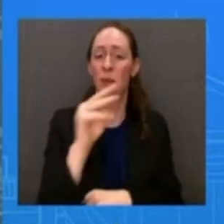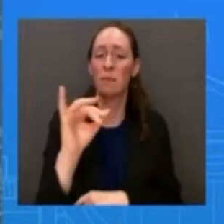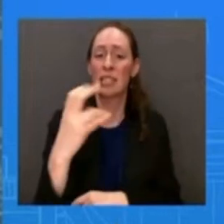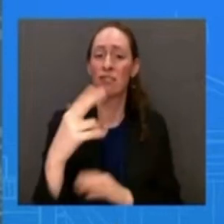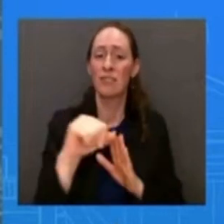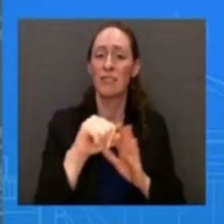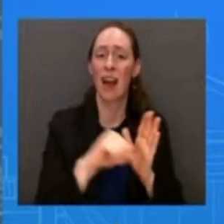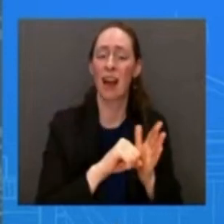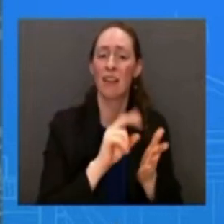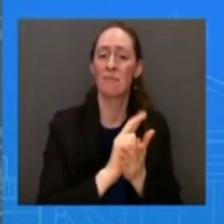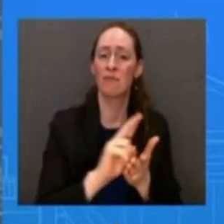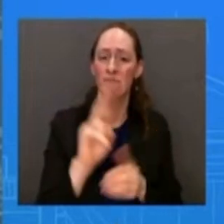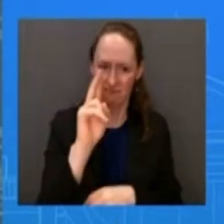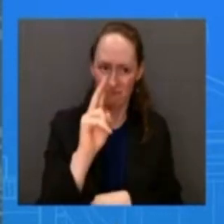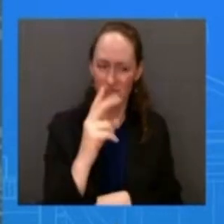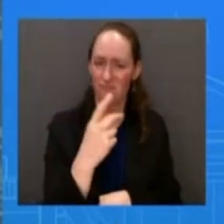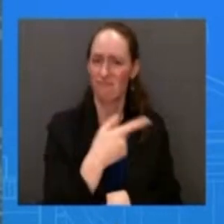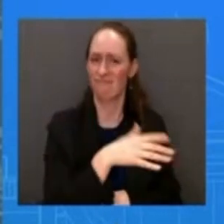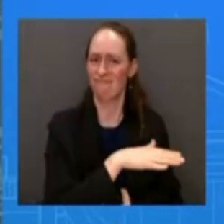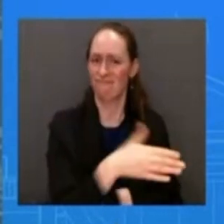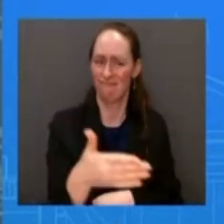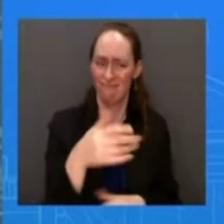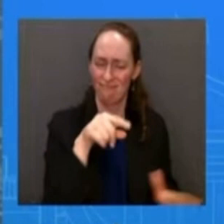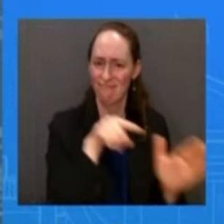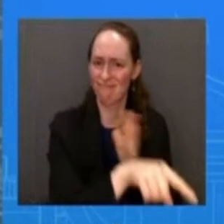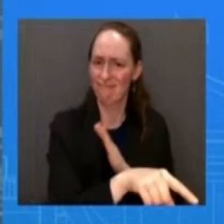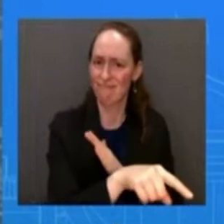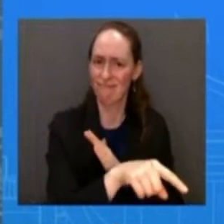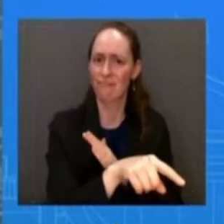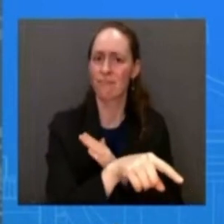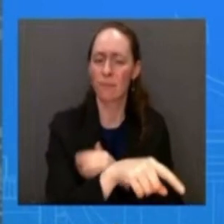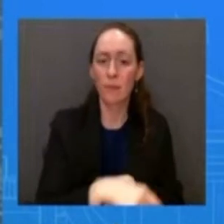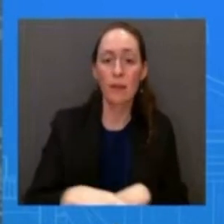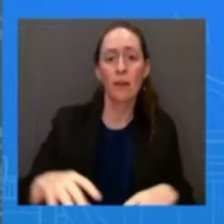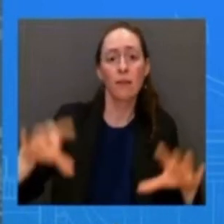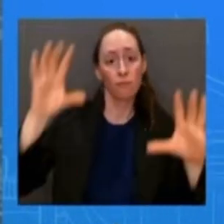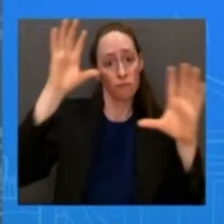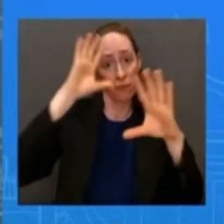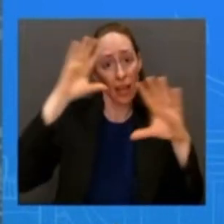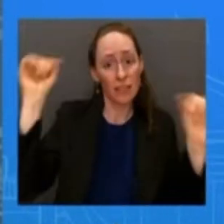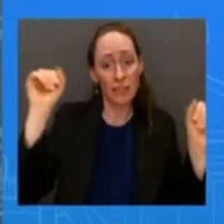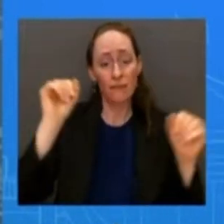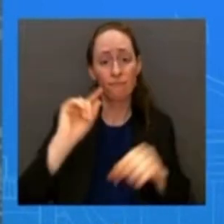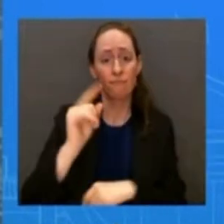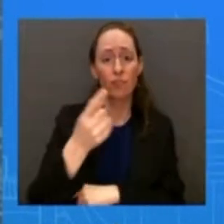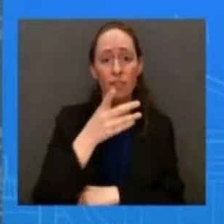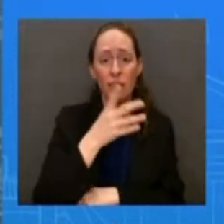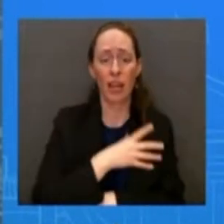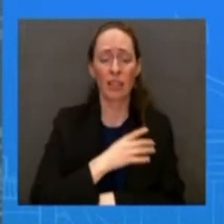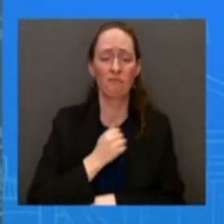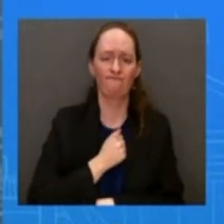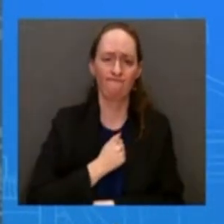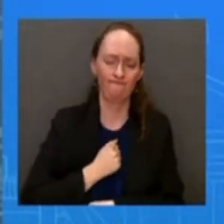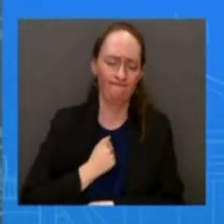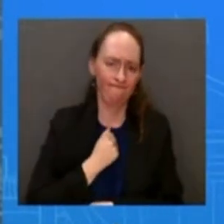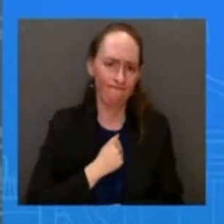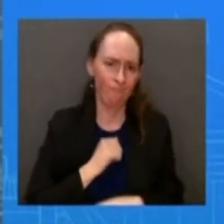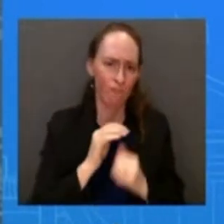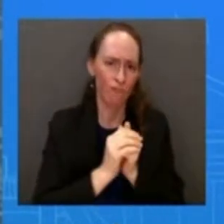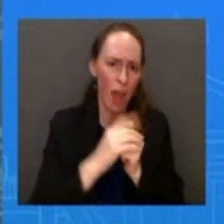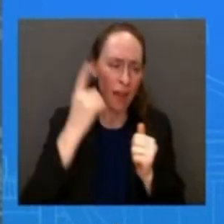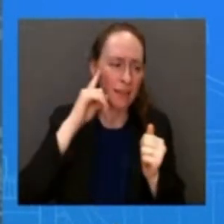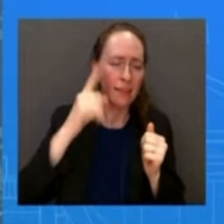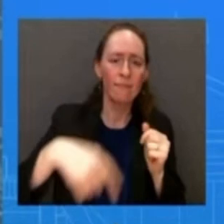victims and their families the broader East Lansing and Lansing communities and all Americans across the country